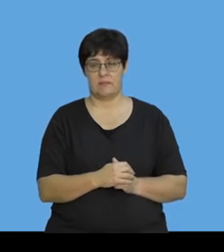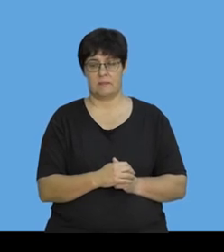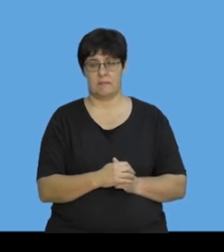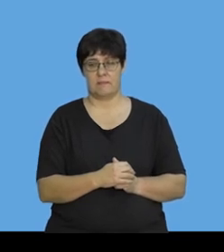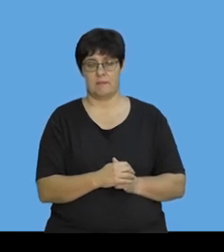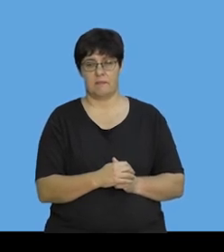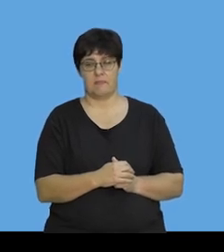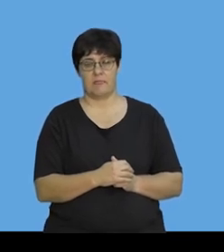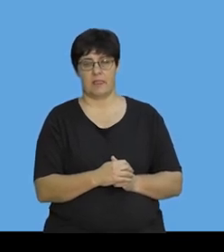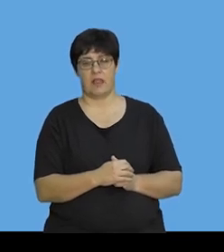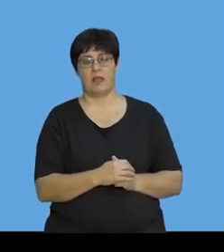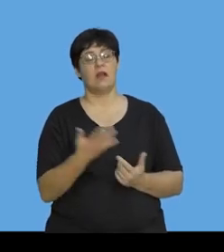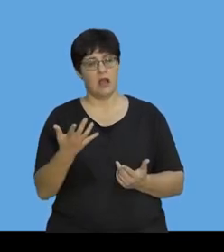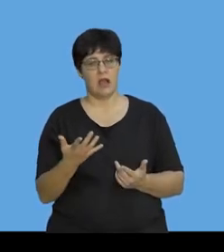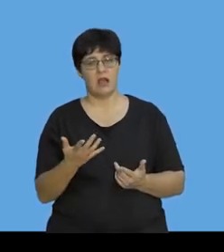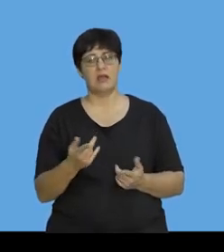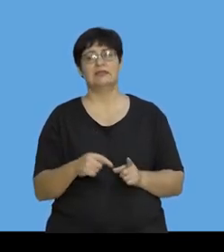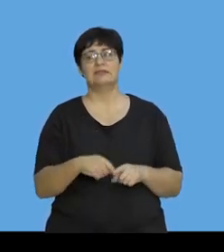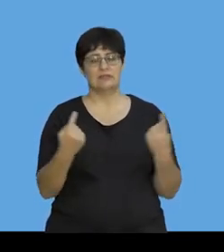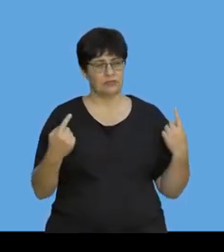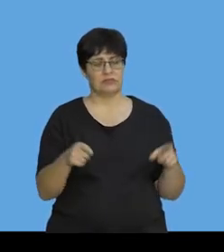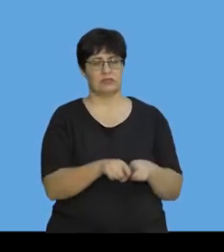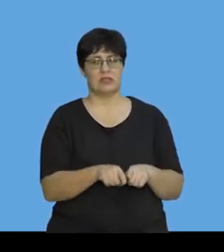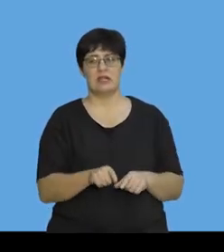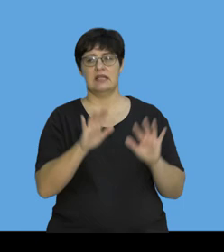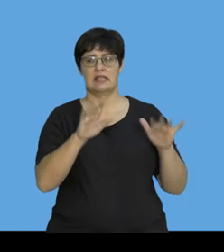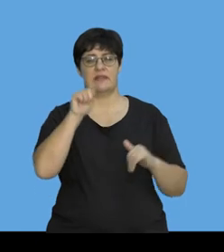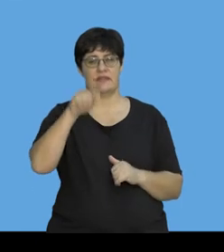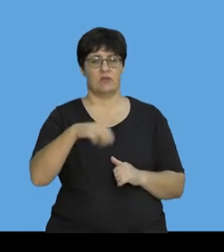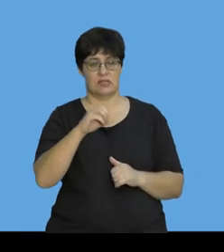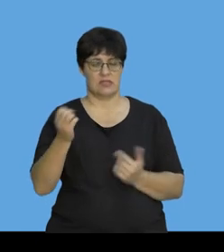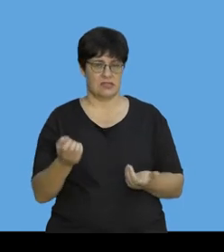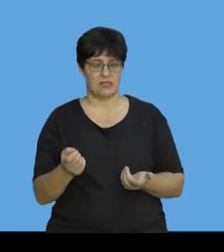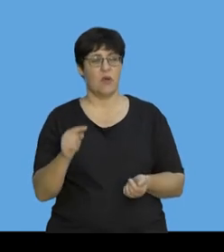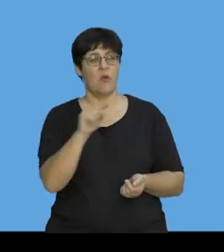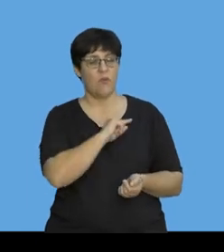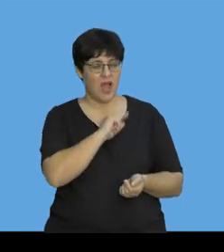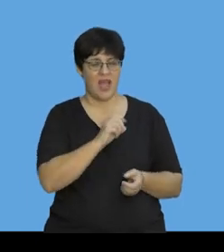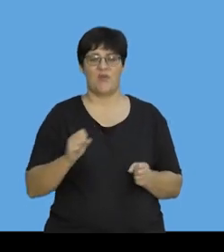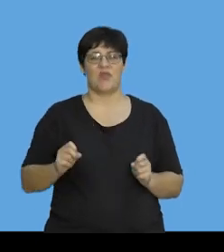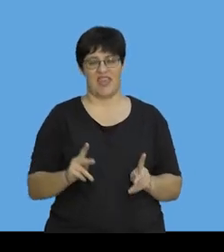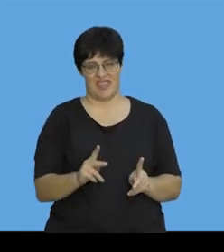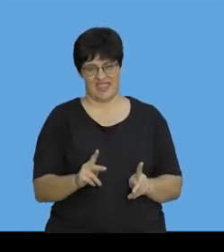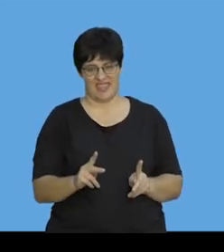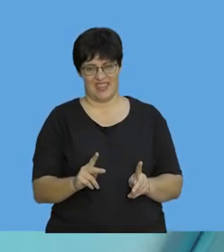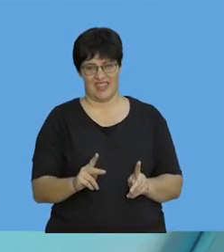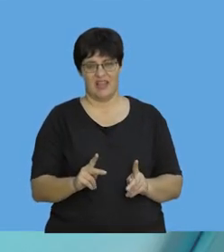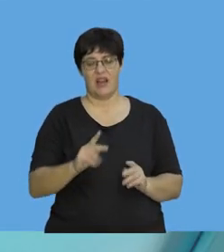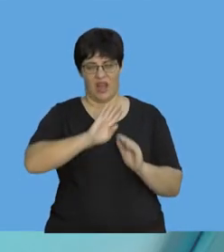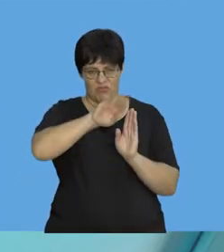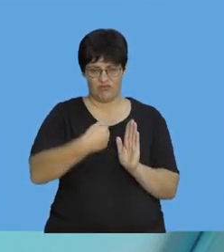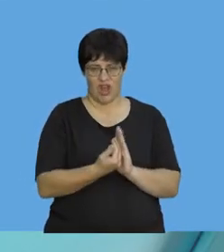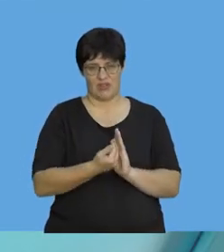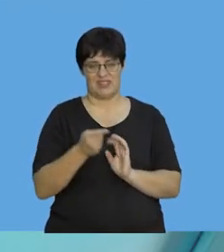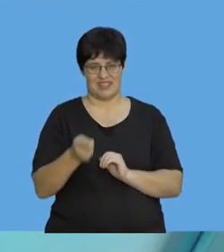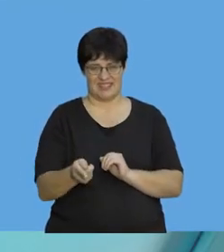Again, it is different to the one we worked out for the 10,000 kilogram track, but it's okay. It's because